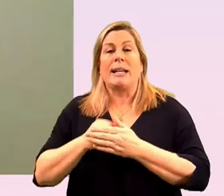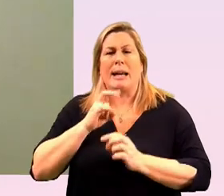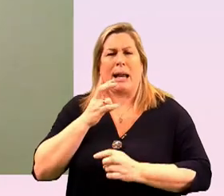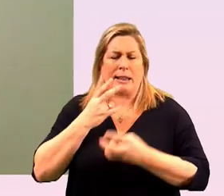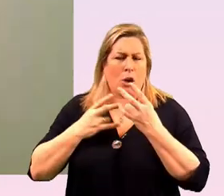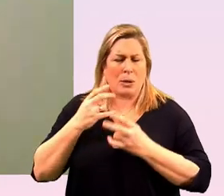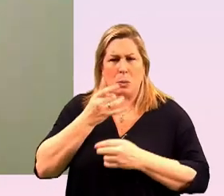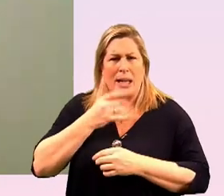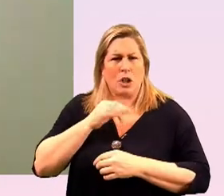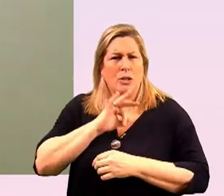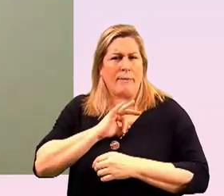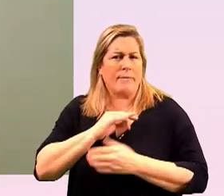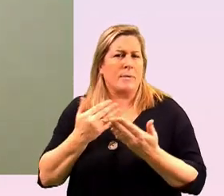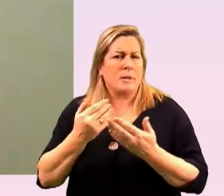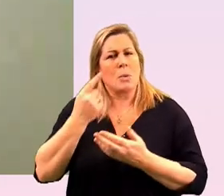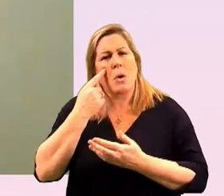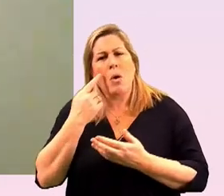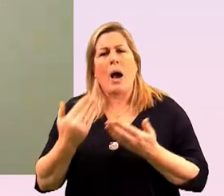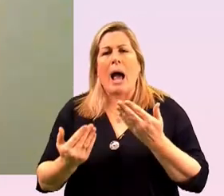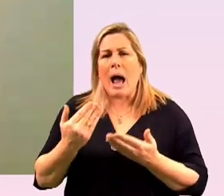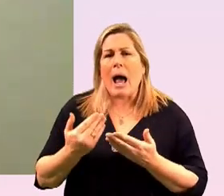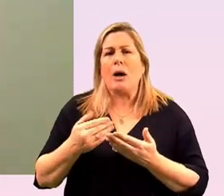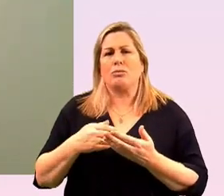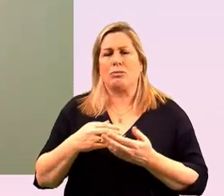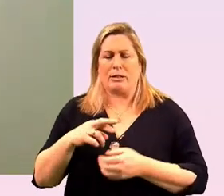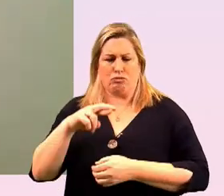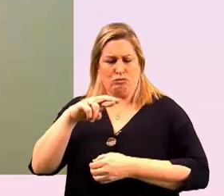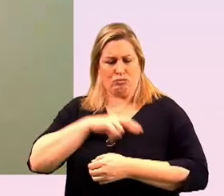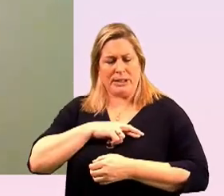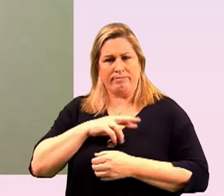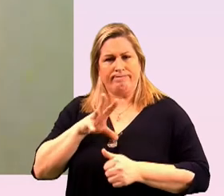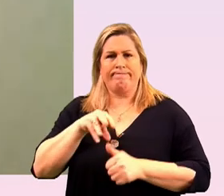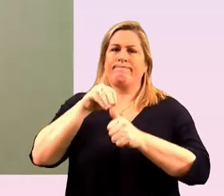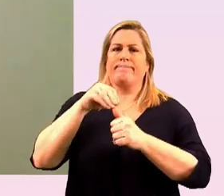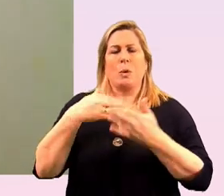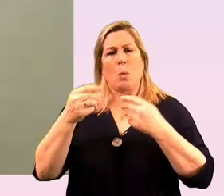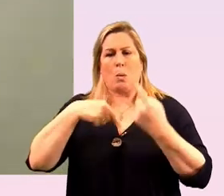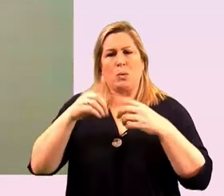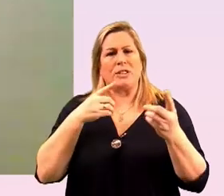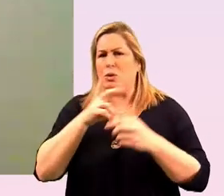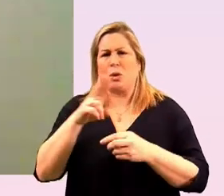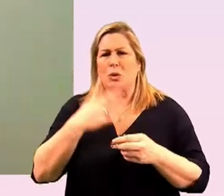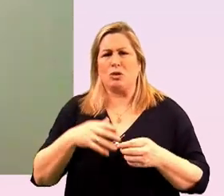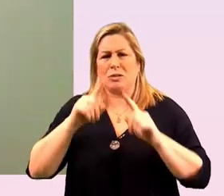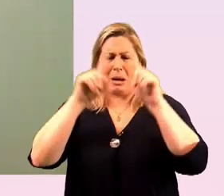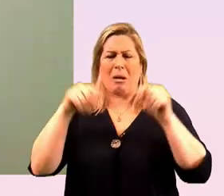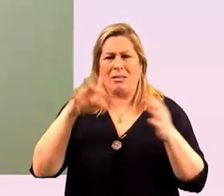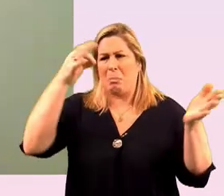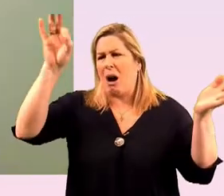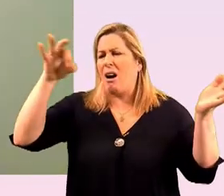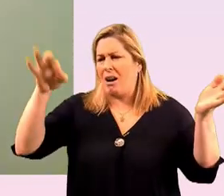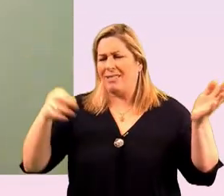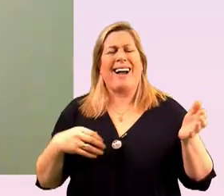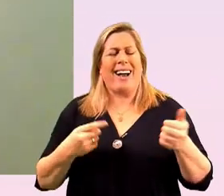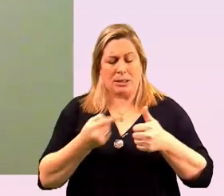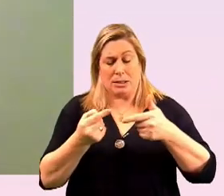ourselves you know we're looking at how do we bring authenticity to what we're doing we don't want to just tick a box we don't want to be seen as just supporting